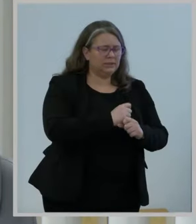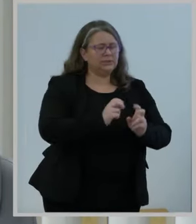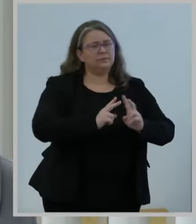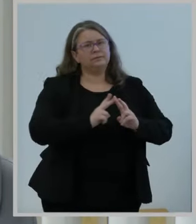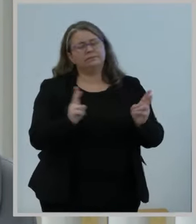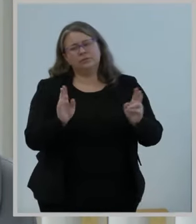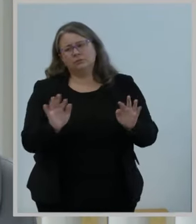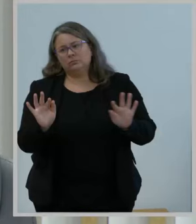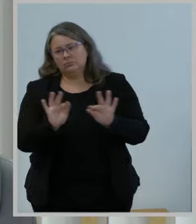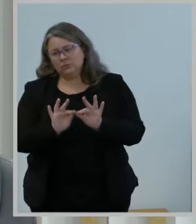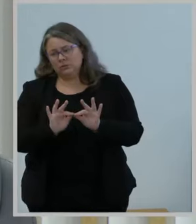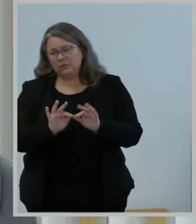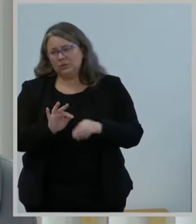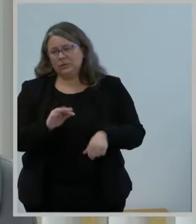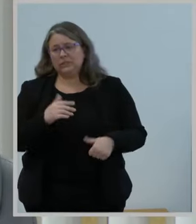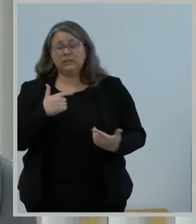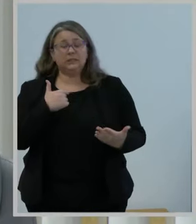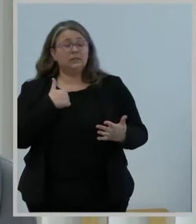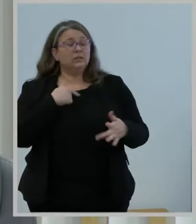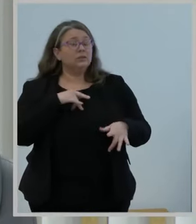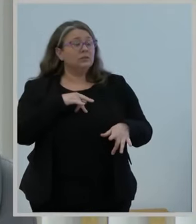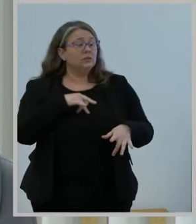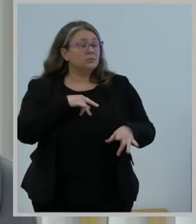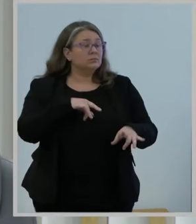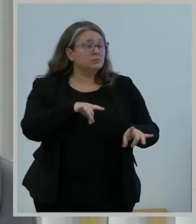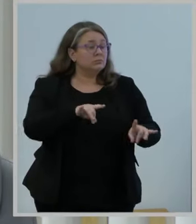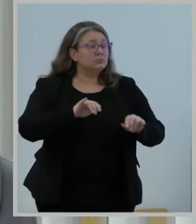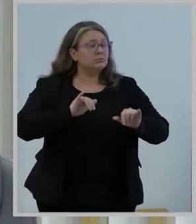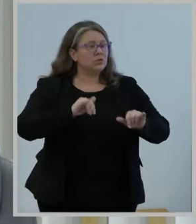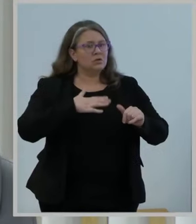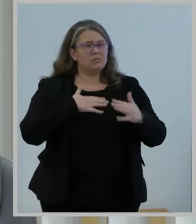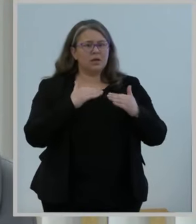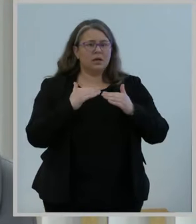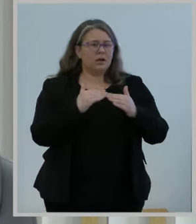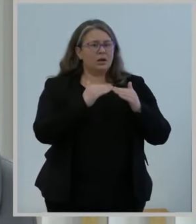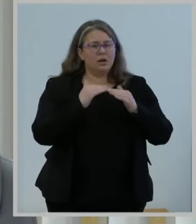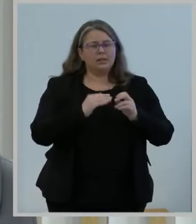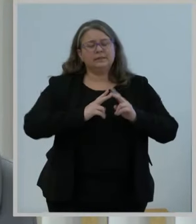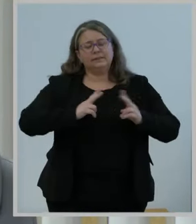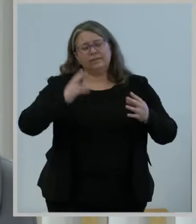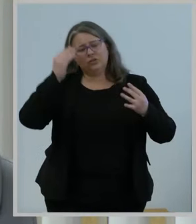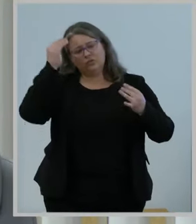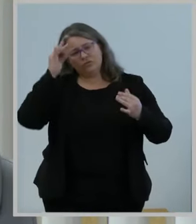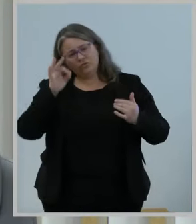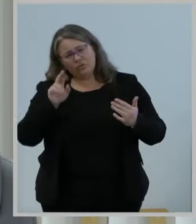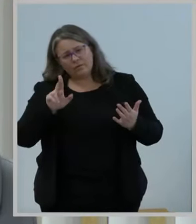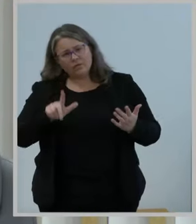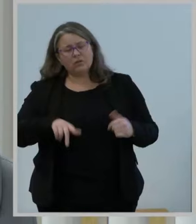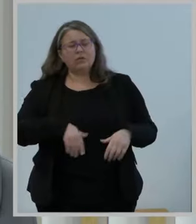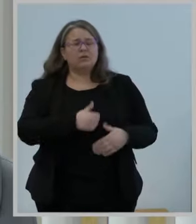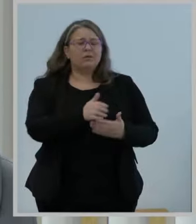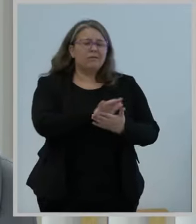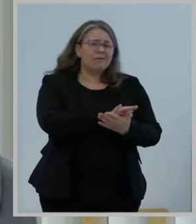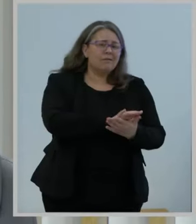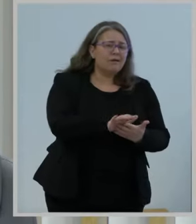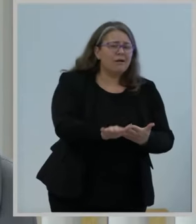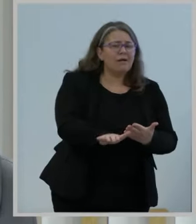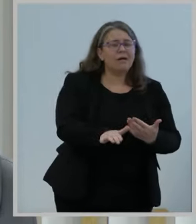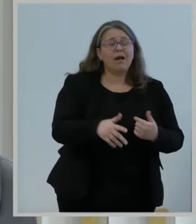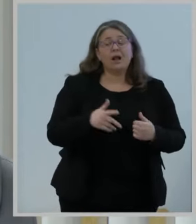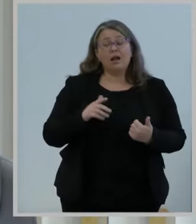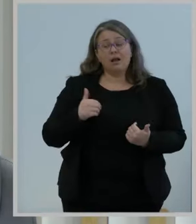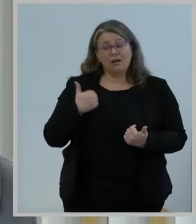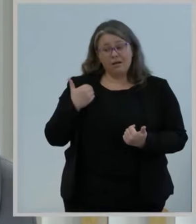thoughtful, hardworking, and truly kind and interesting people. A very young, Jessica Rosenworcel was one of them.